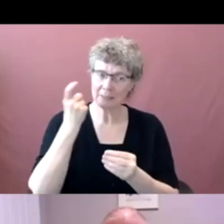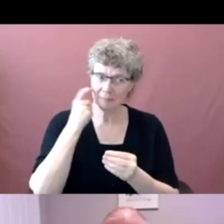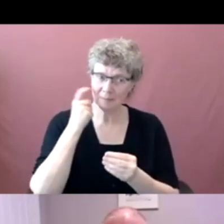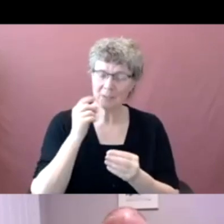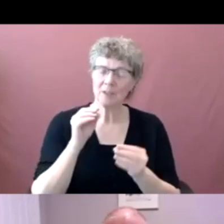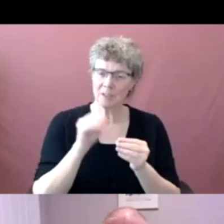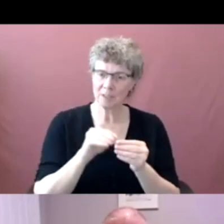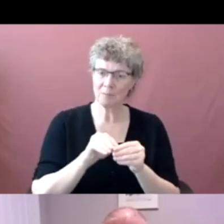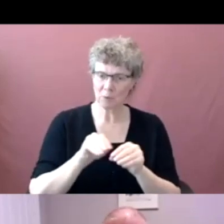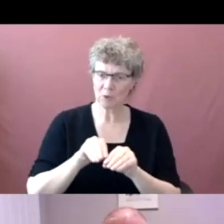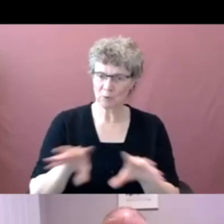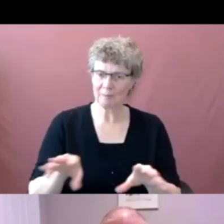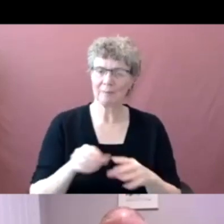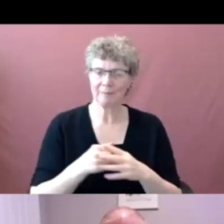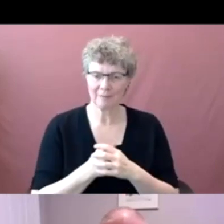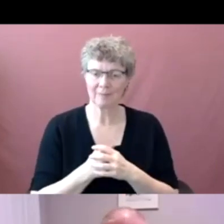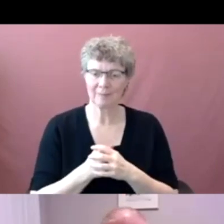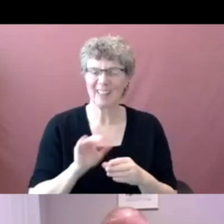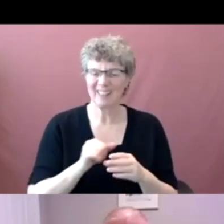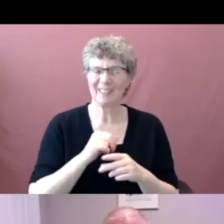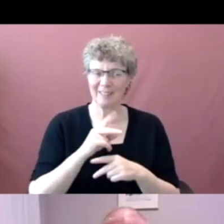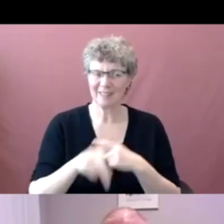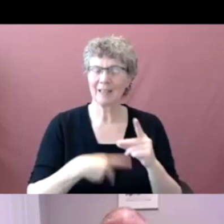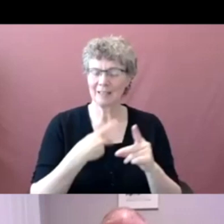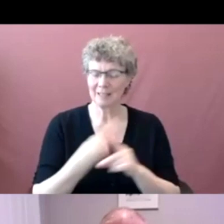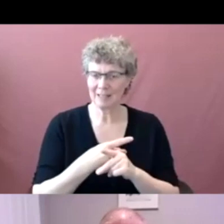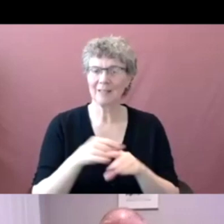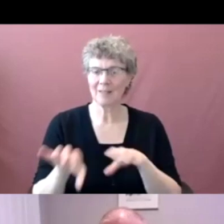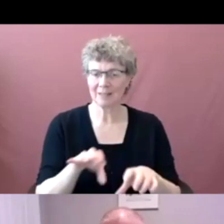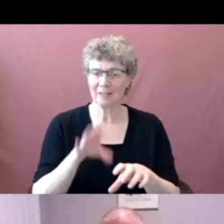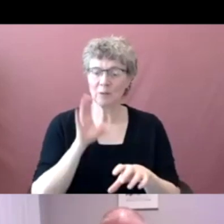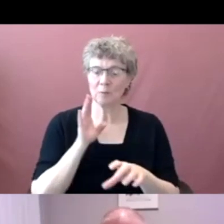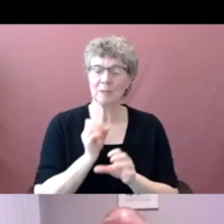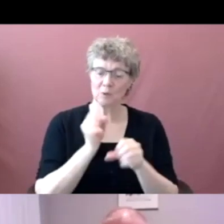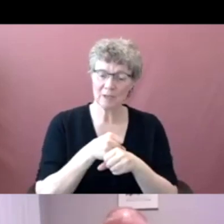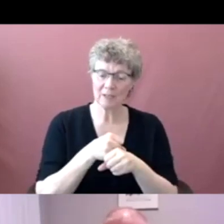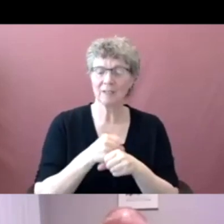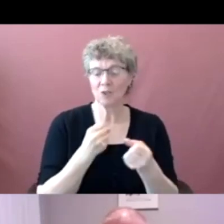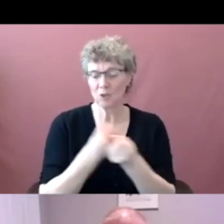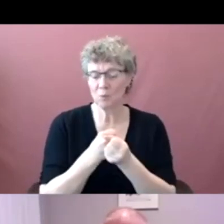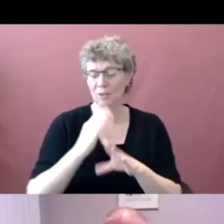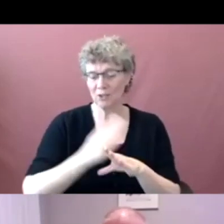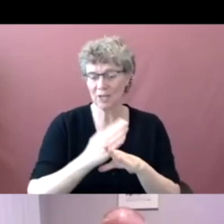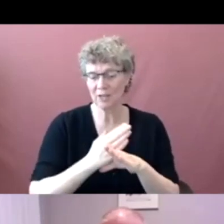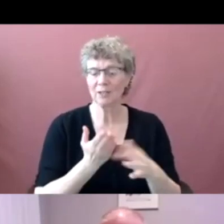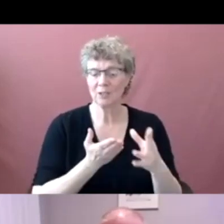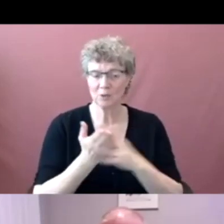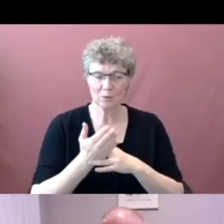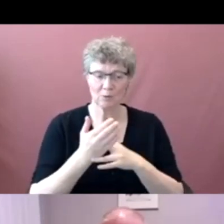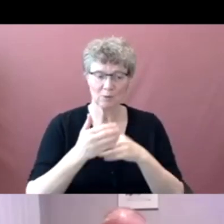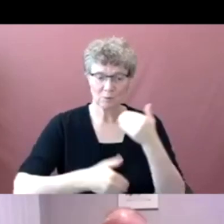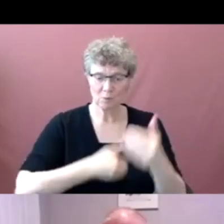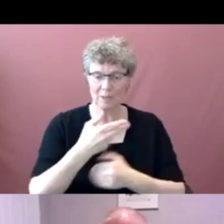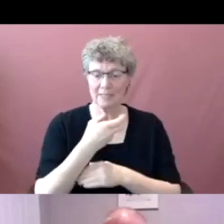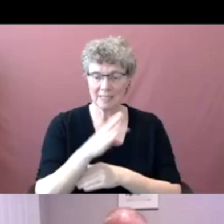That kind of activity is something that will be created, supported, shared through the processing hub and through the shared services